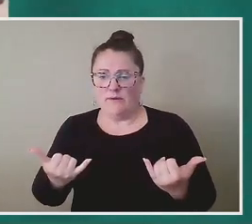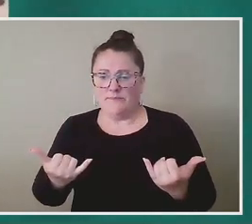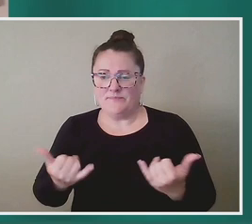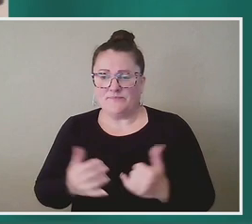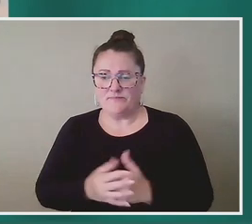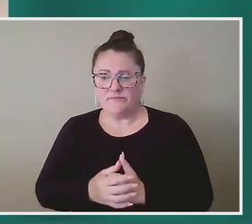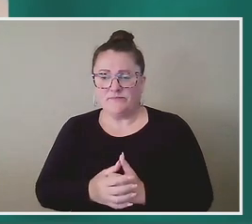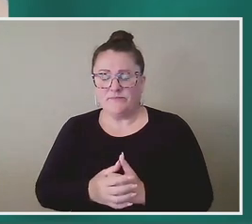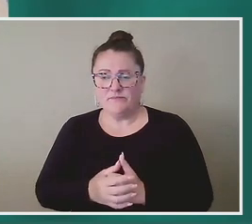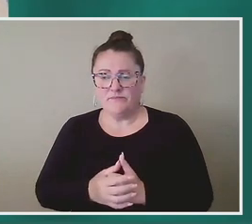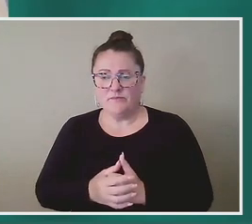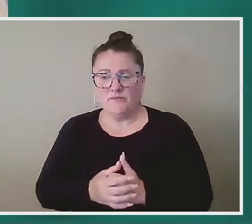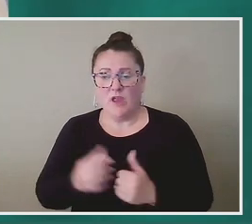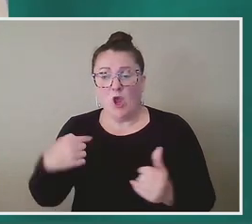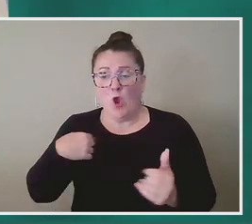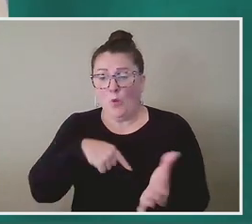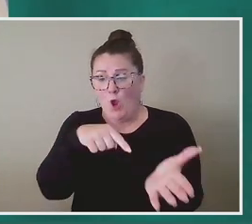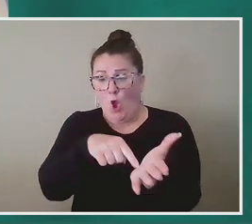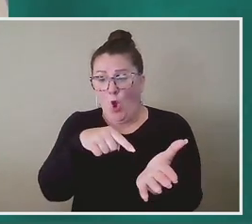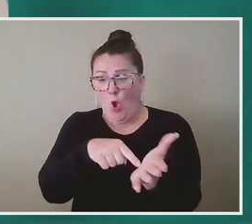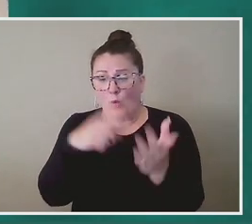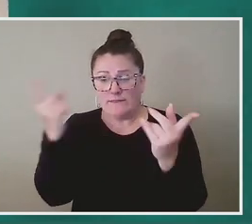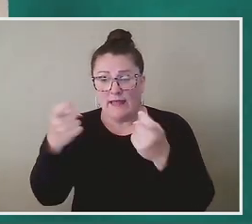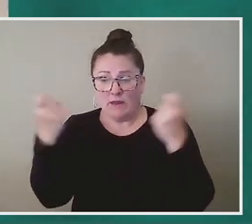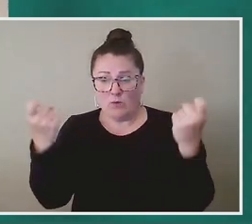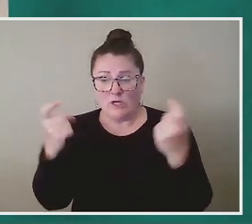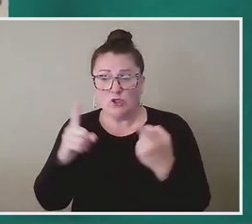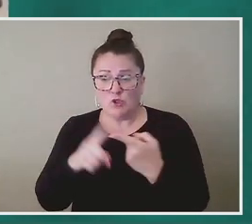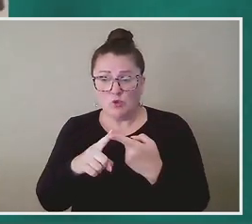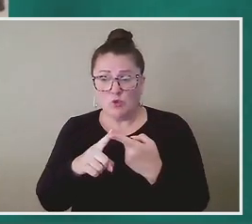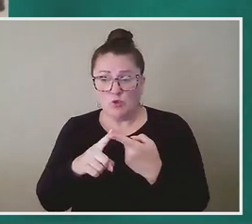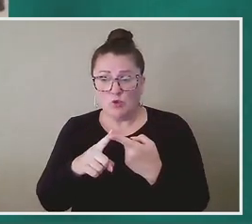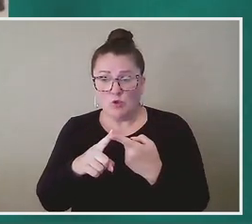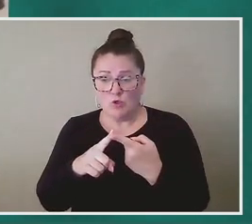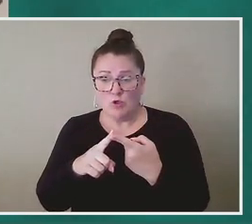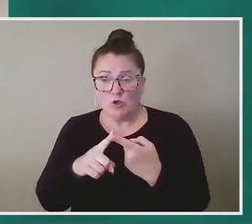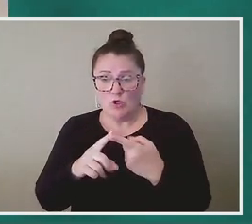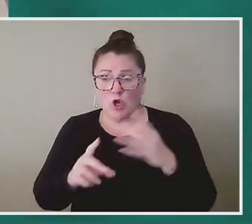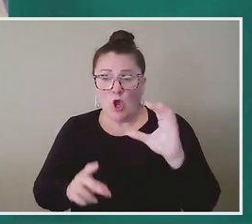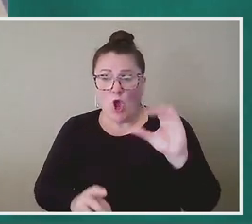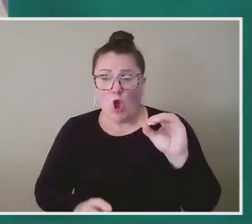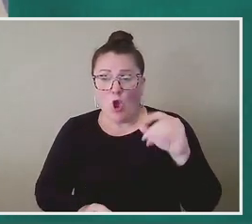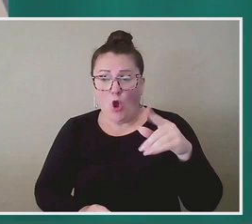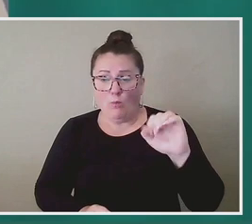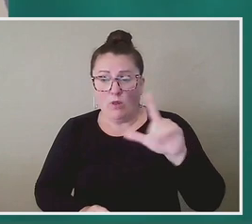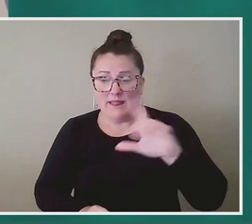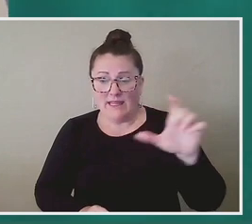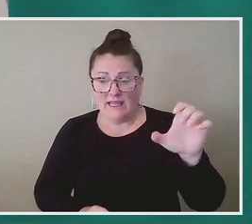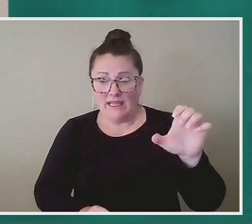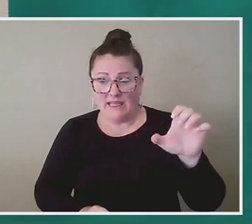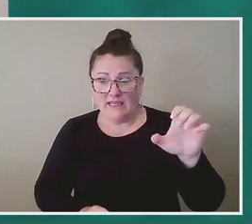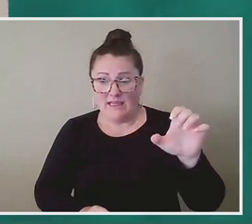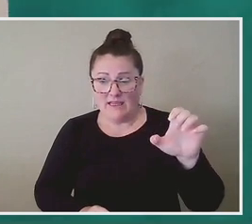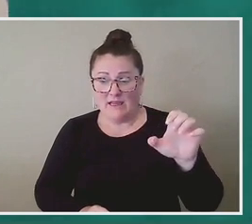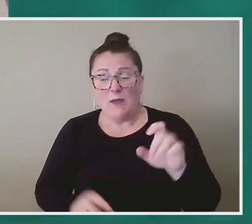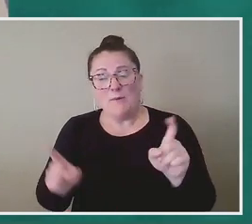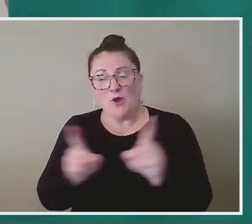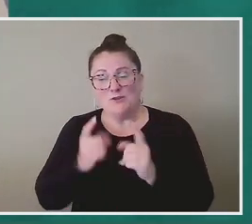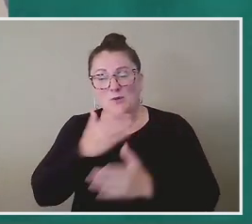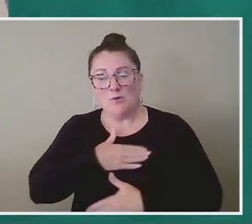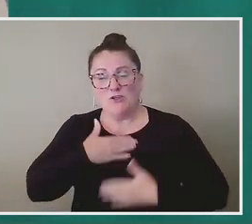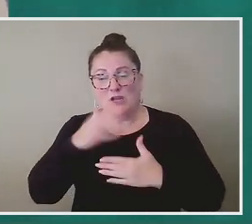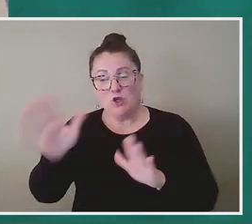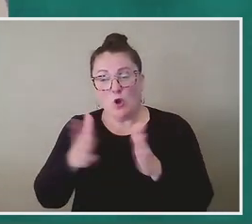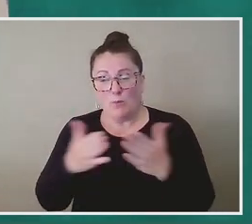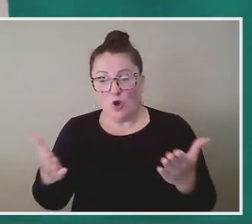part, we owe this celebration to Opal Lee. Uh, but what I really appreciated in your book was also,